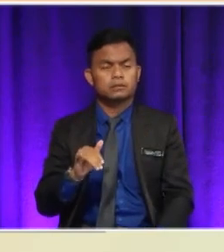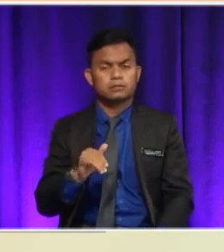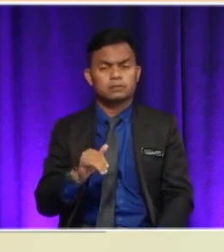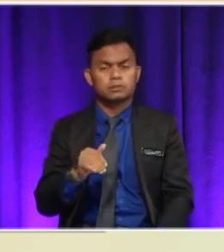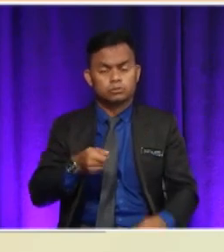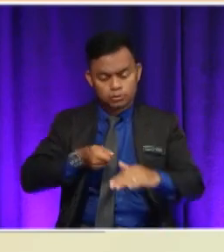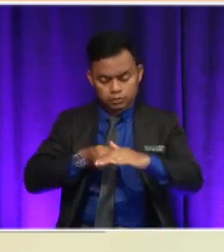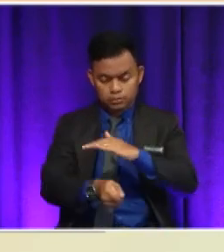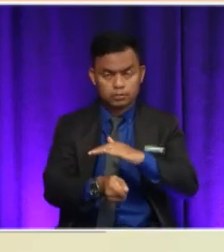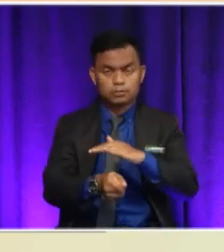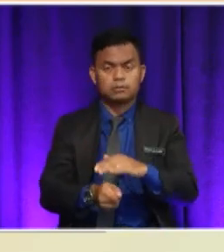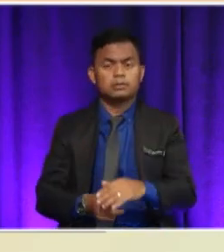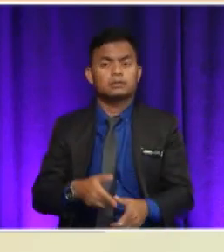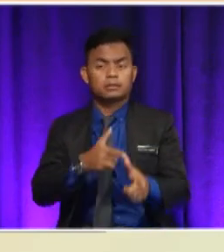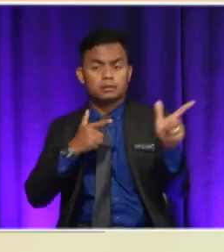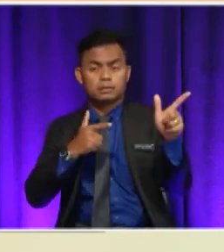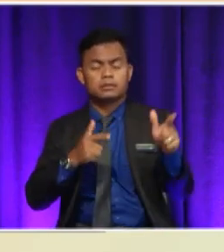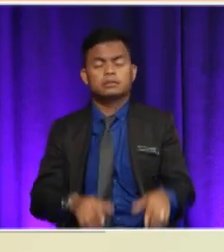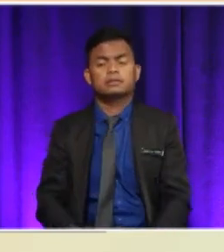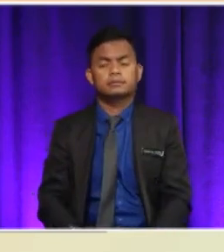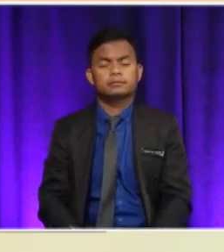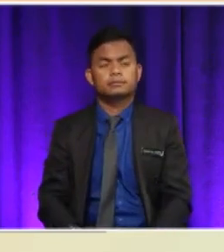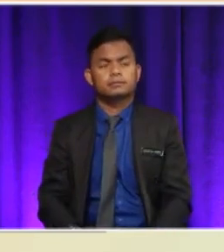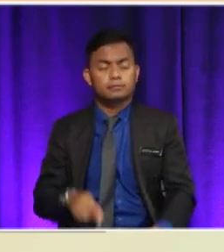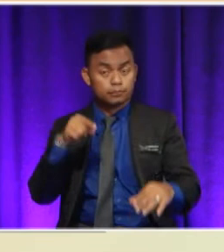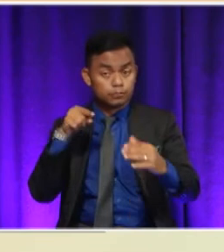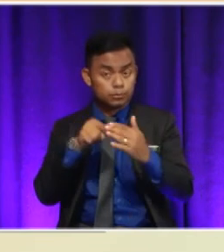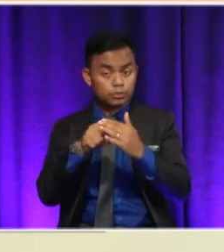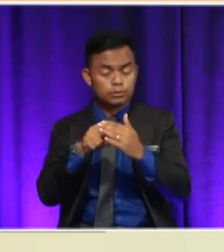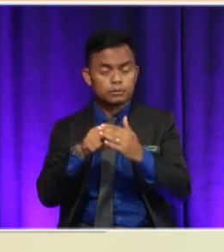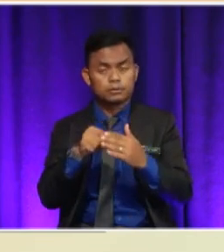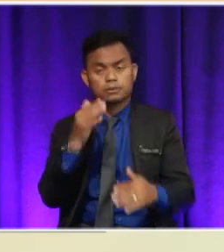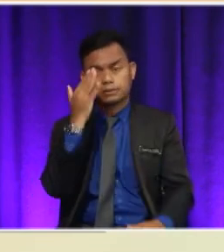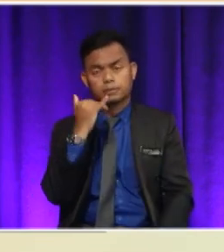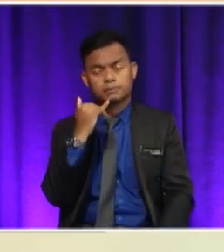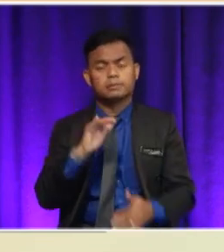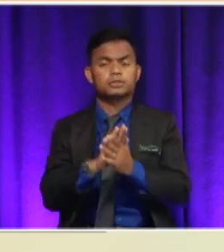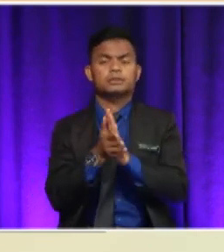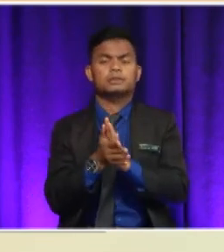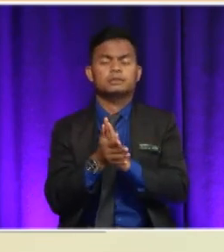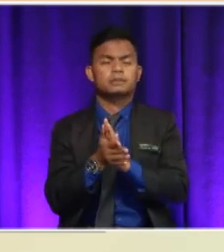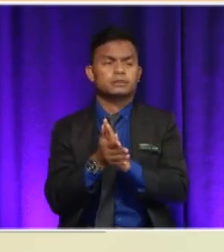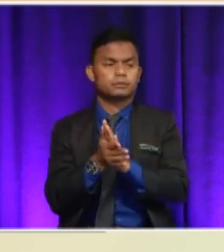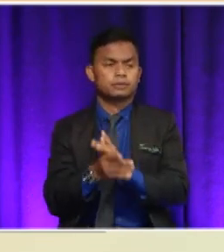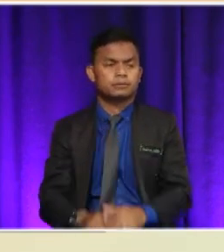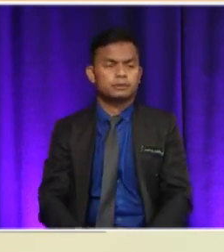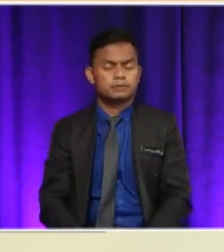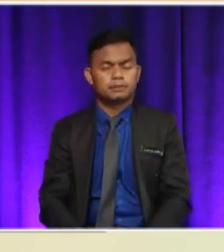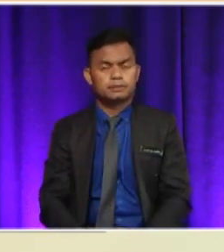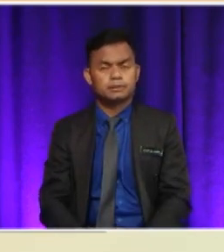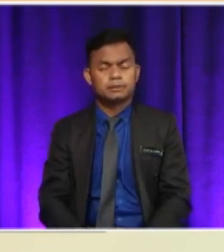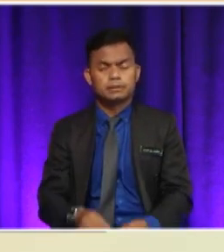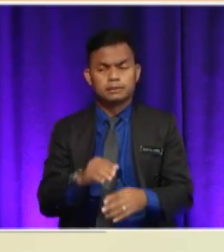guns. So this also points to it being incredible. Despite facing dangers,